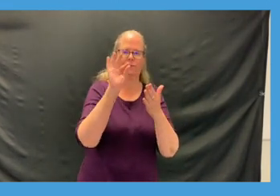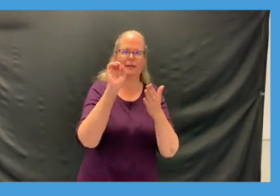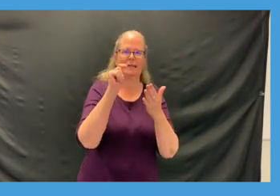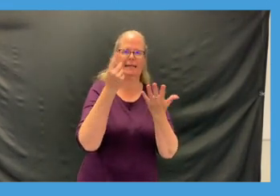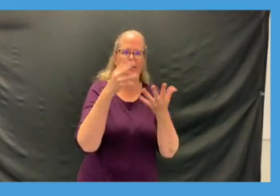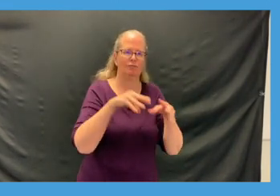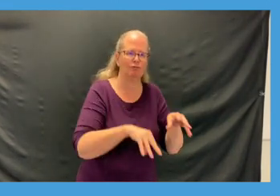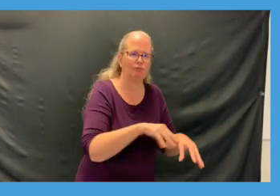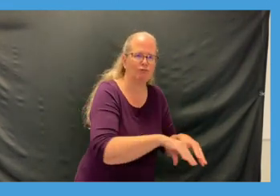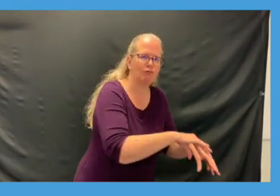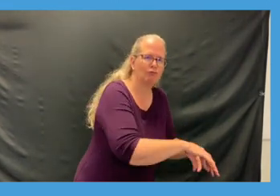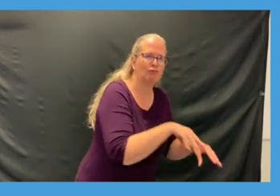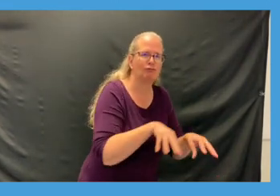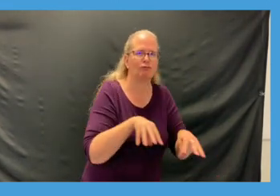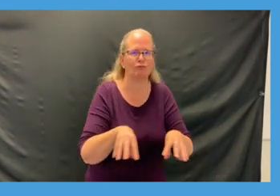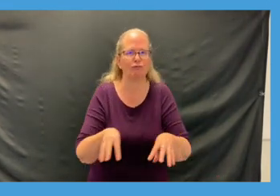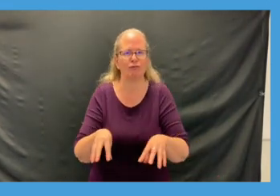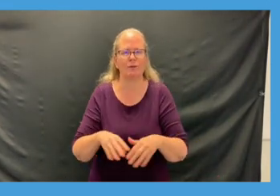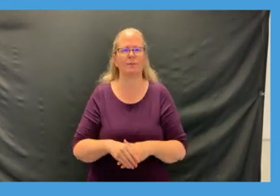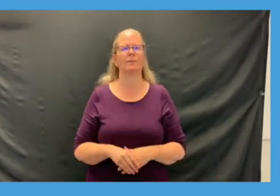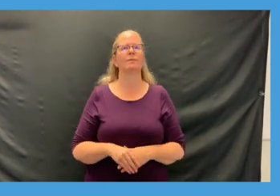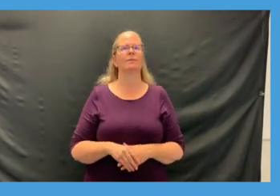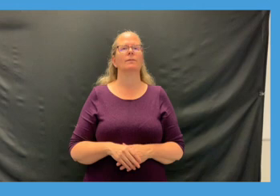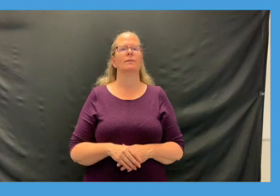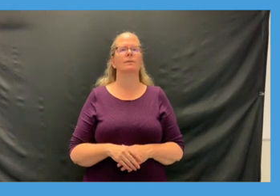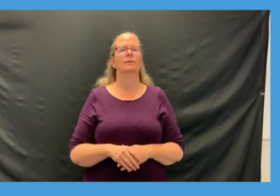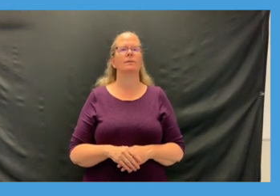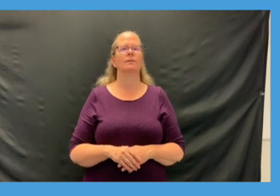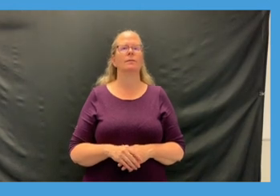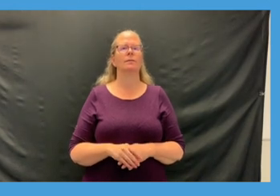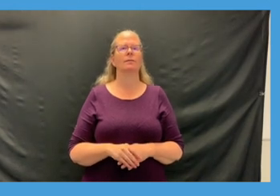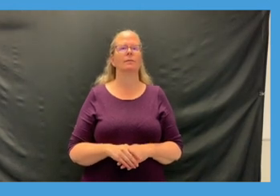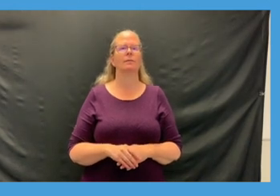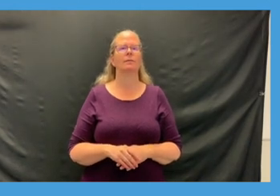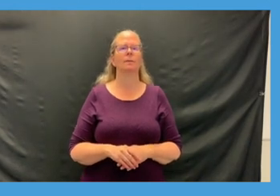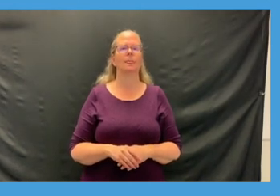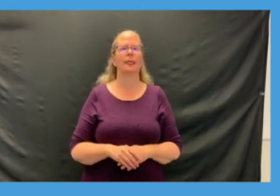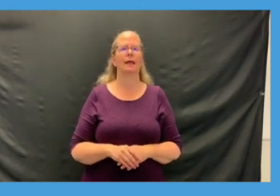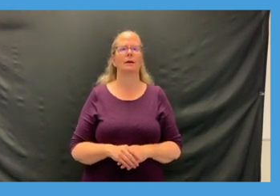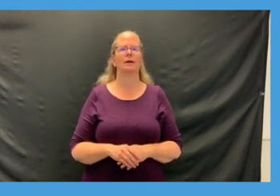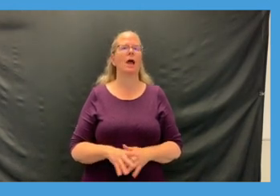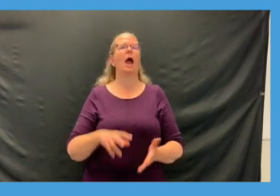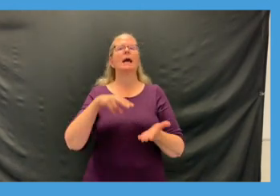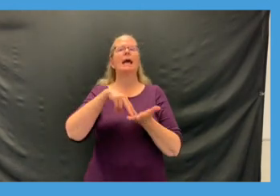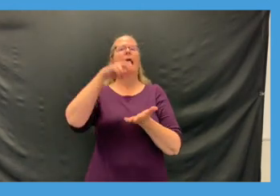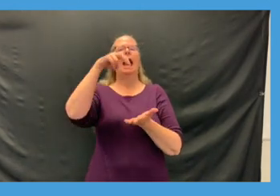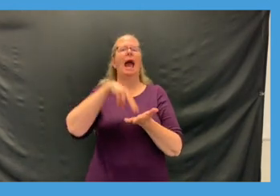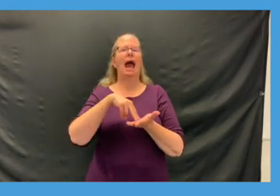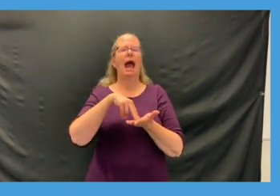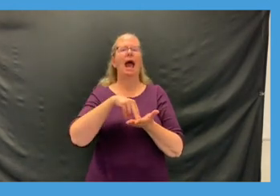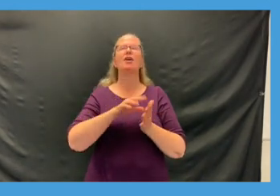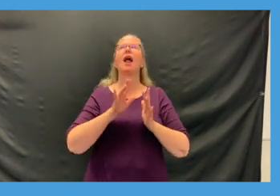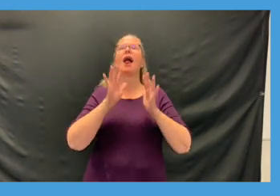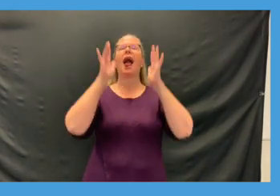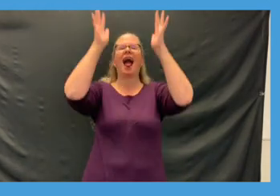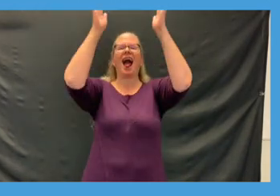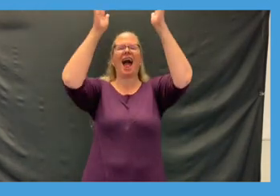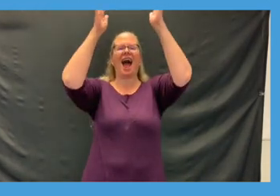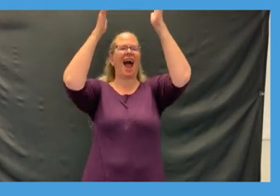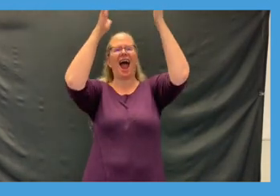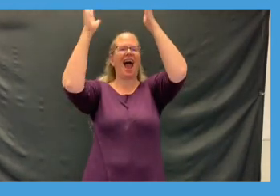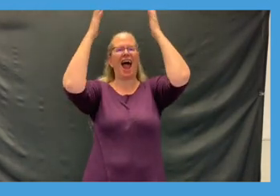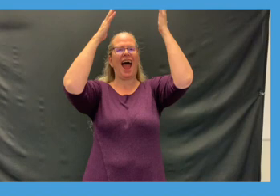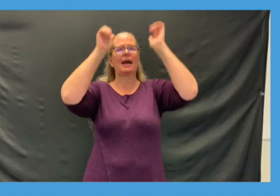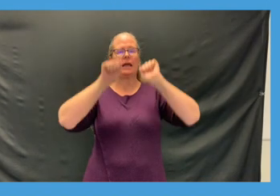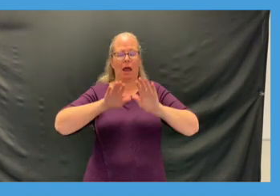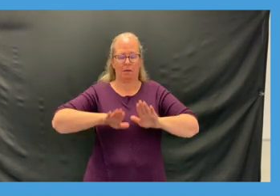go as low as you can and then now that you've gone as low as you can we're gonna go as high as you can reach